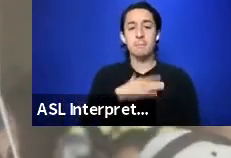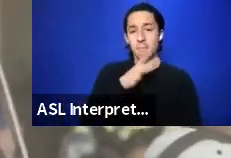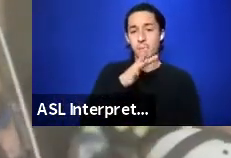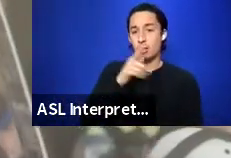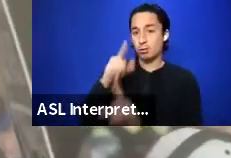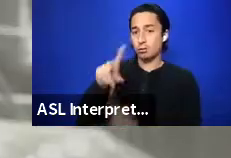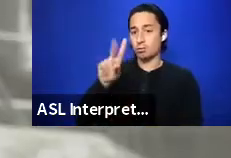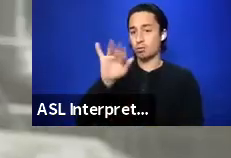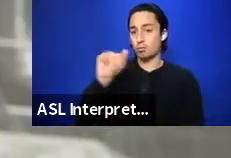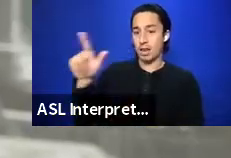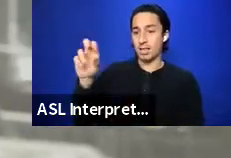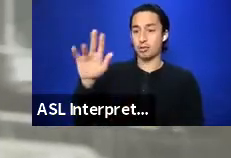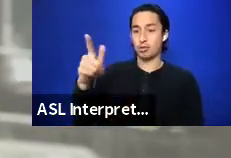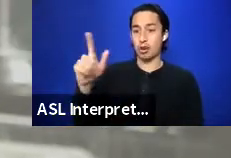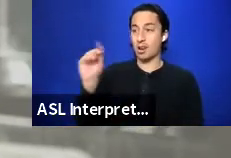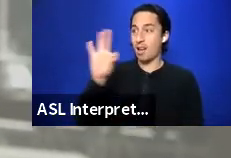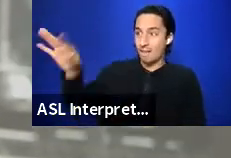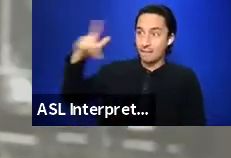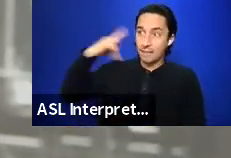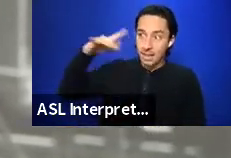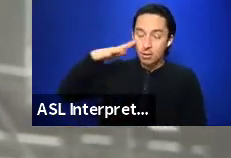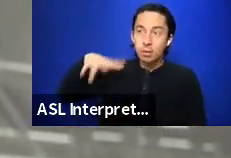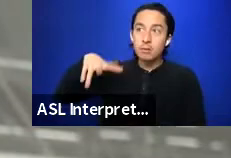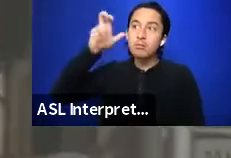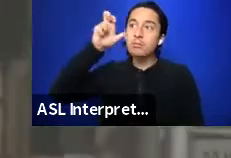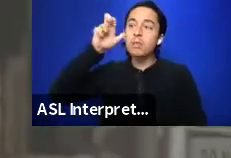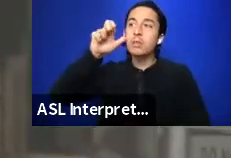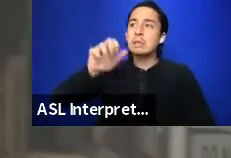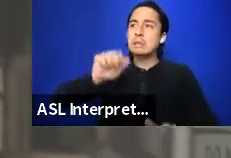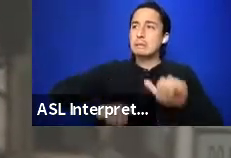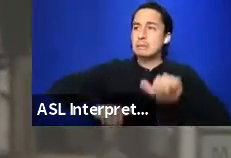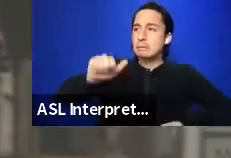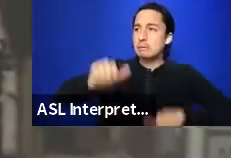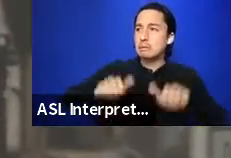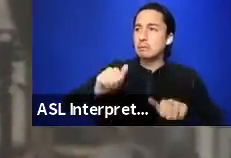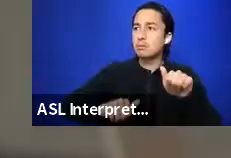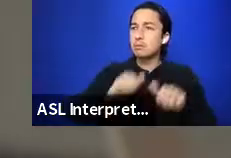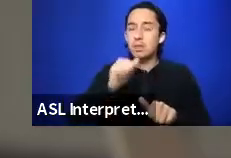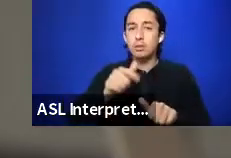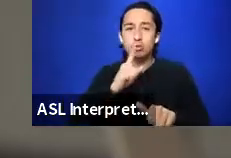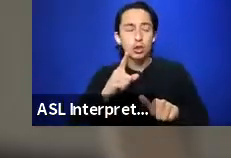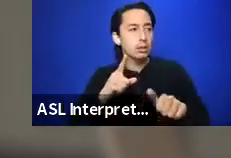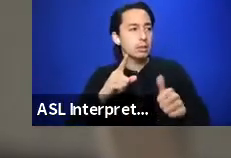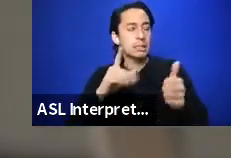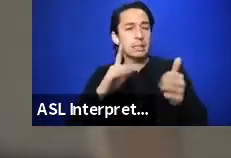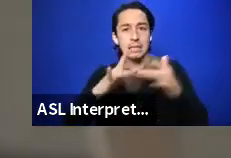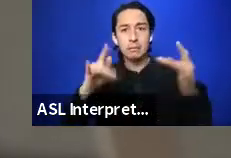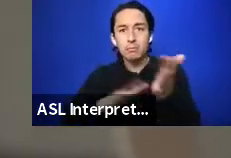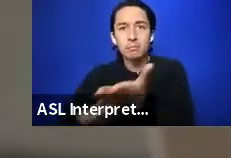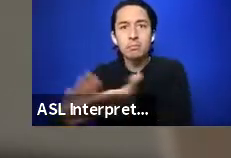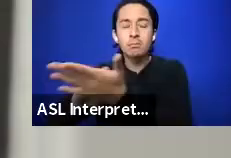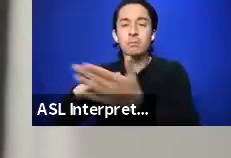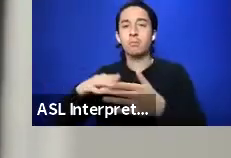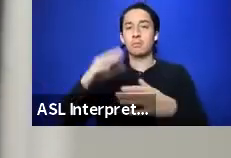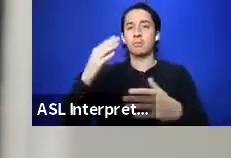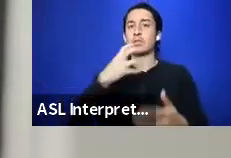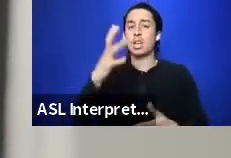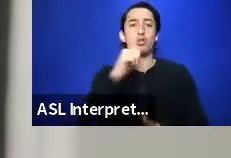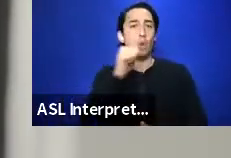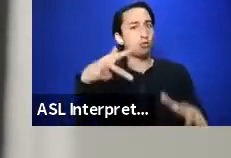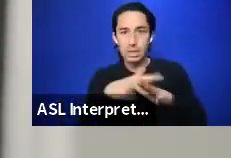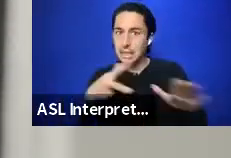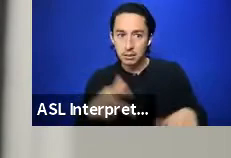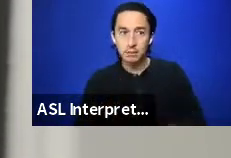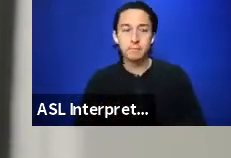a drill sergeant of sound, hears hesitation, an unsure shuffle, a skipped beat. Again, she shouts, don't cheat. This serve for the